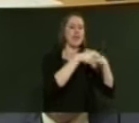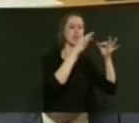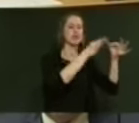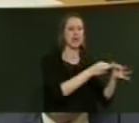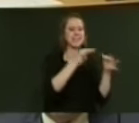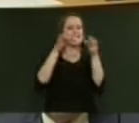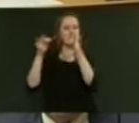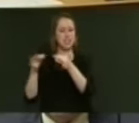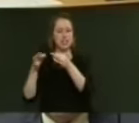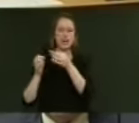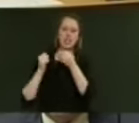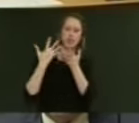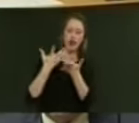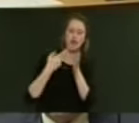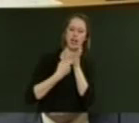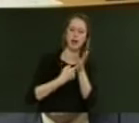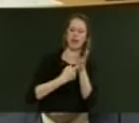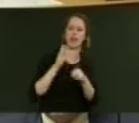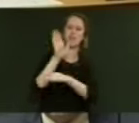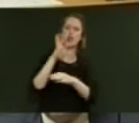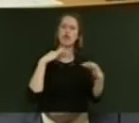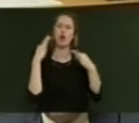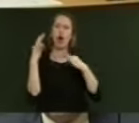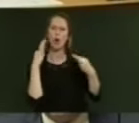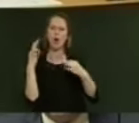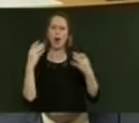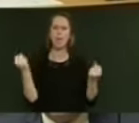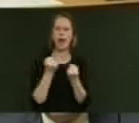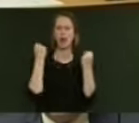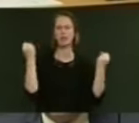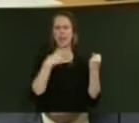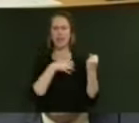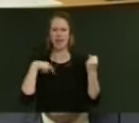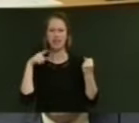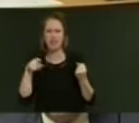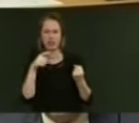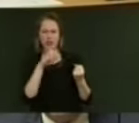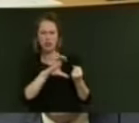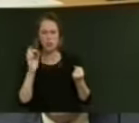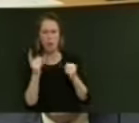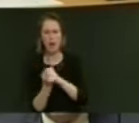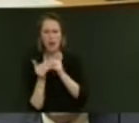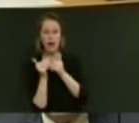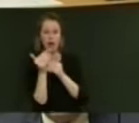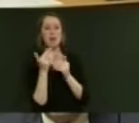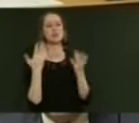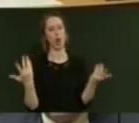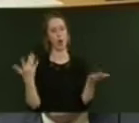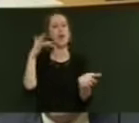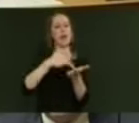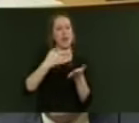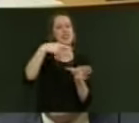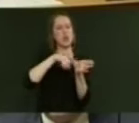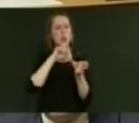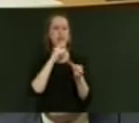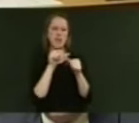to provide recommendations on the future role, functions and powers of the Government in Christchurch. By the middle of this year, we will